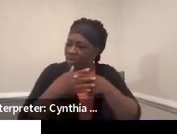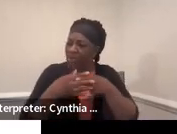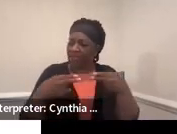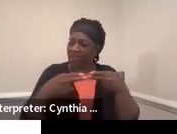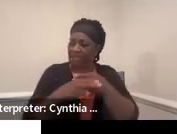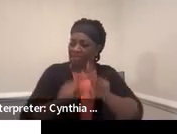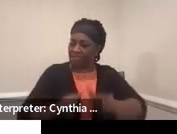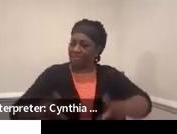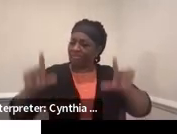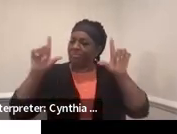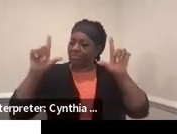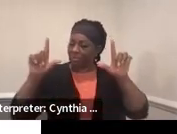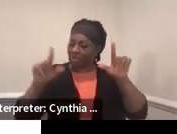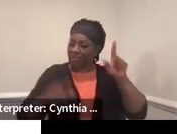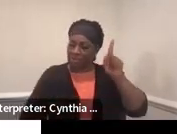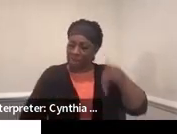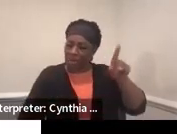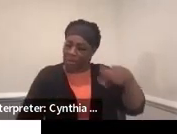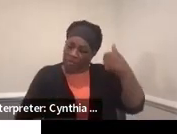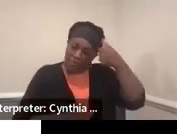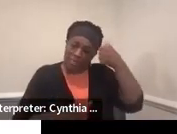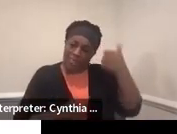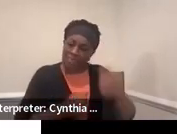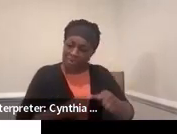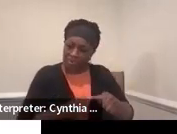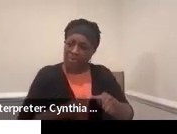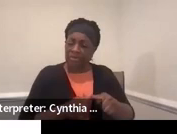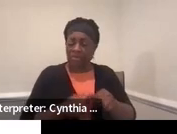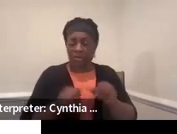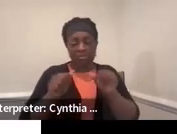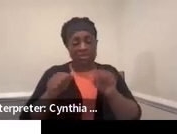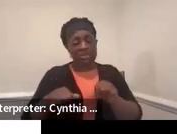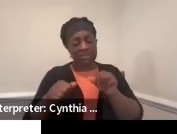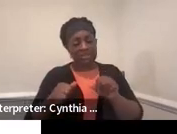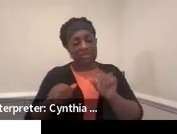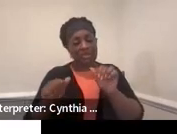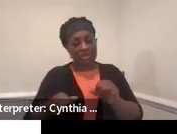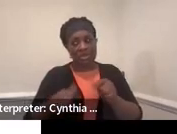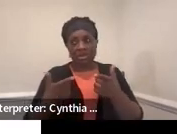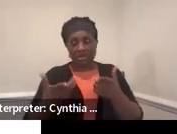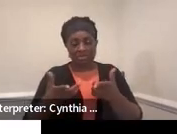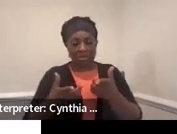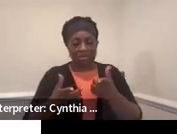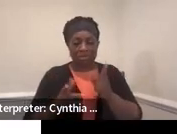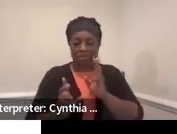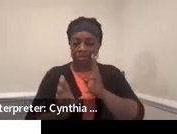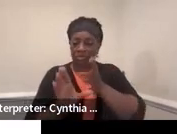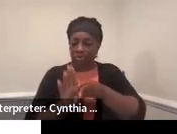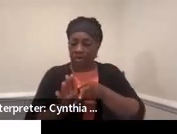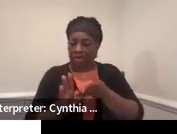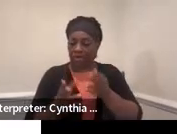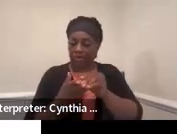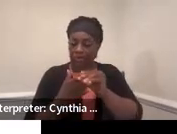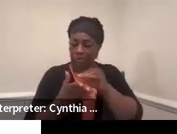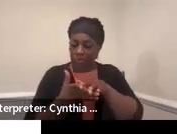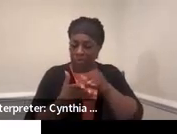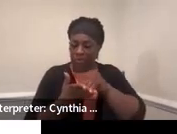PowerPoint today. So this could potentially be, you know, folks coming into your classroom and